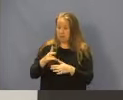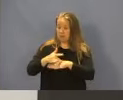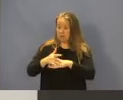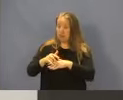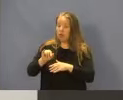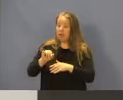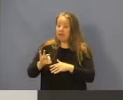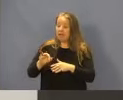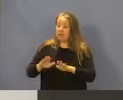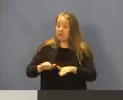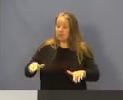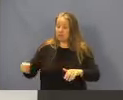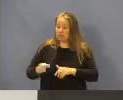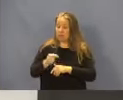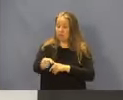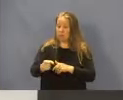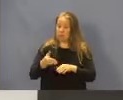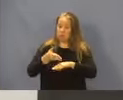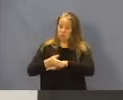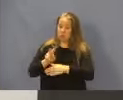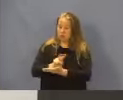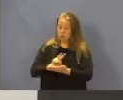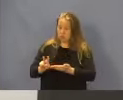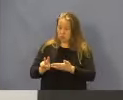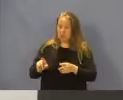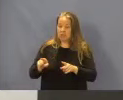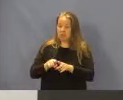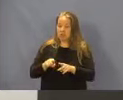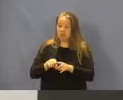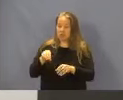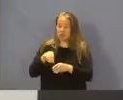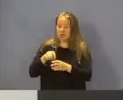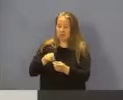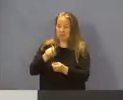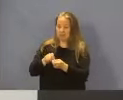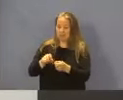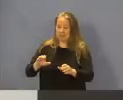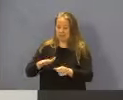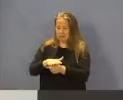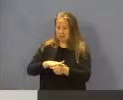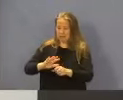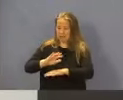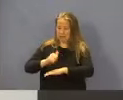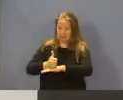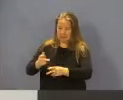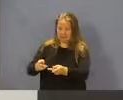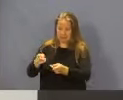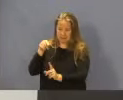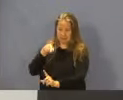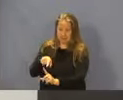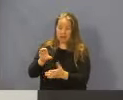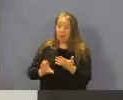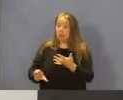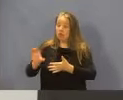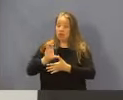placement is more than two weeks and is in a congregate care setting. The criteria for